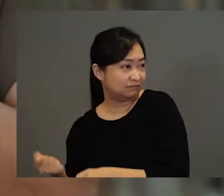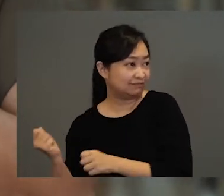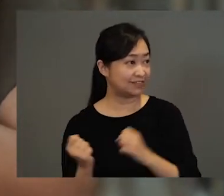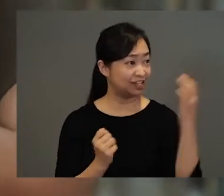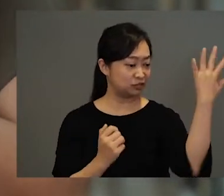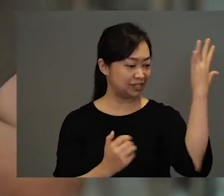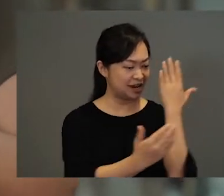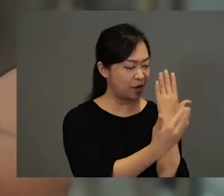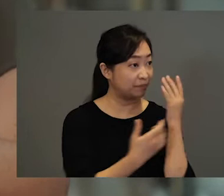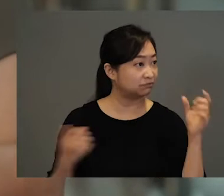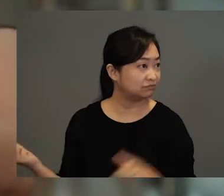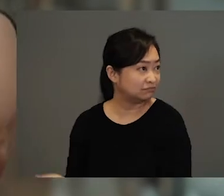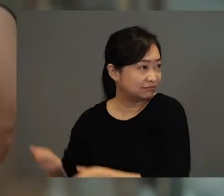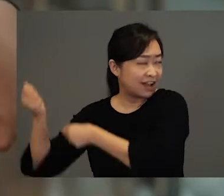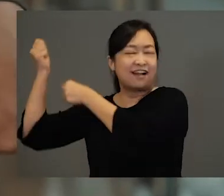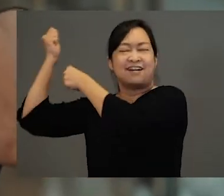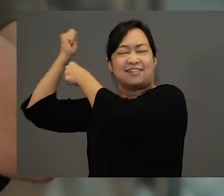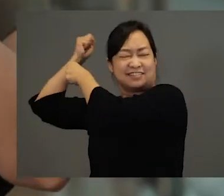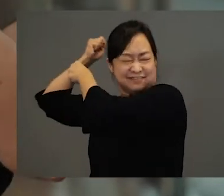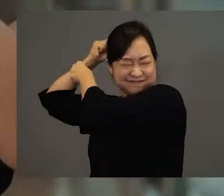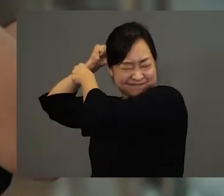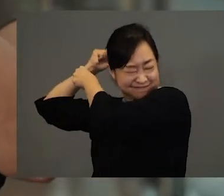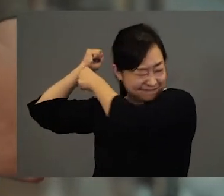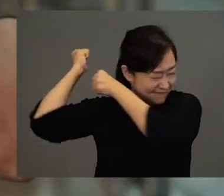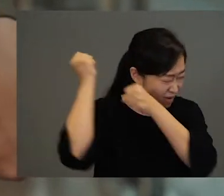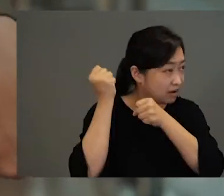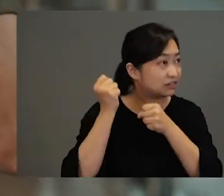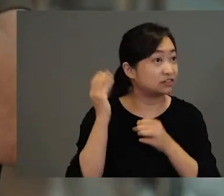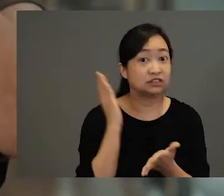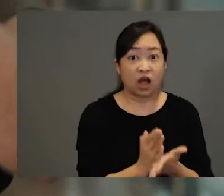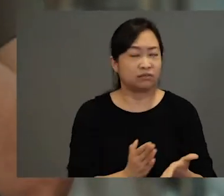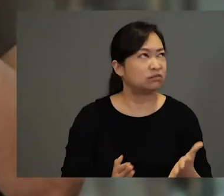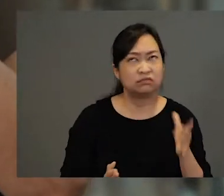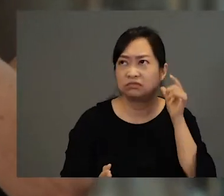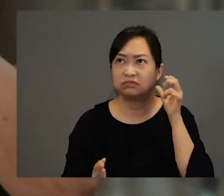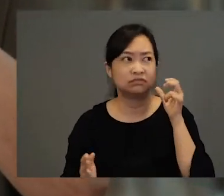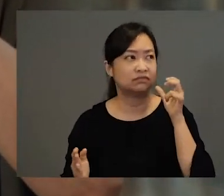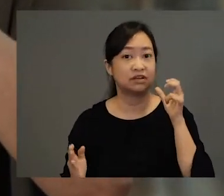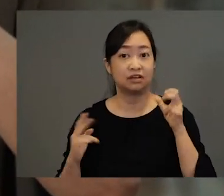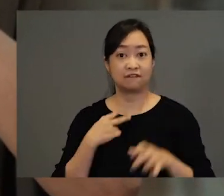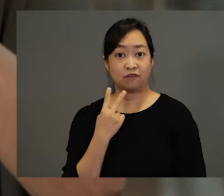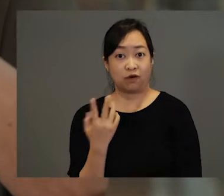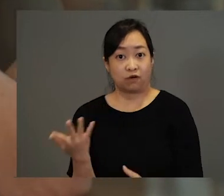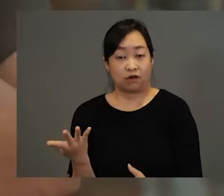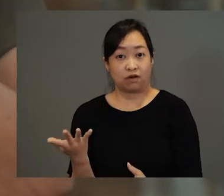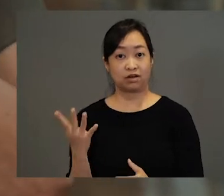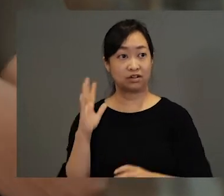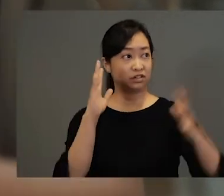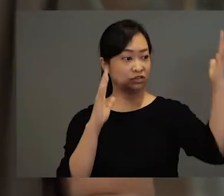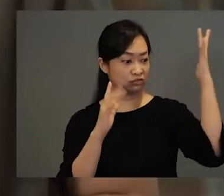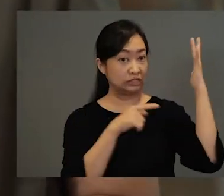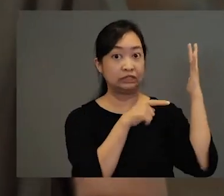looked at the nearest tree. He lifted up his axe and stop. He heard a voice.